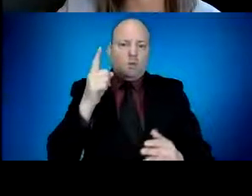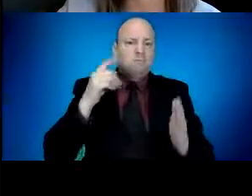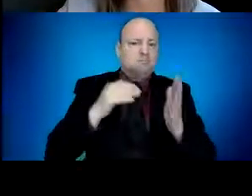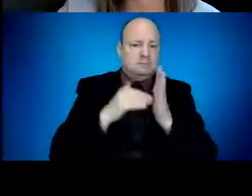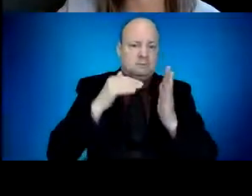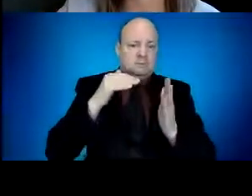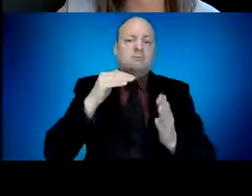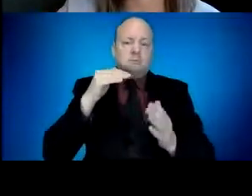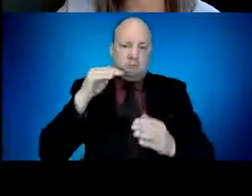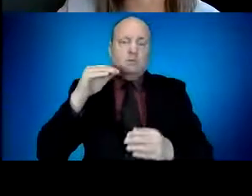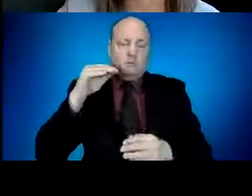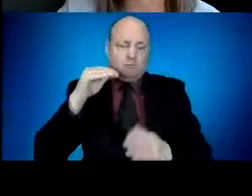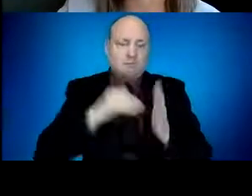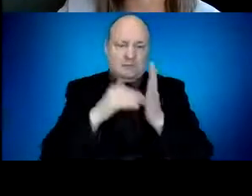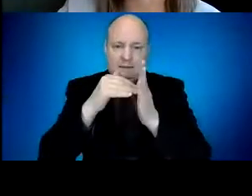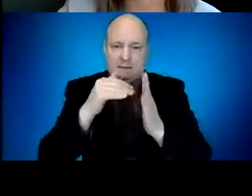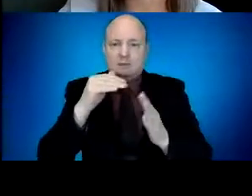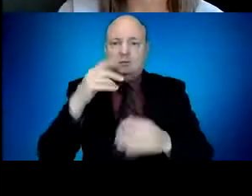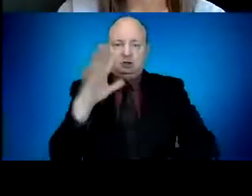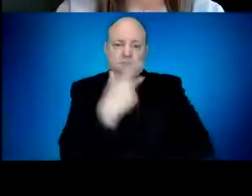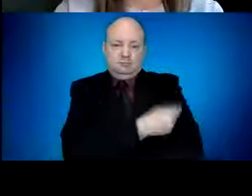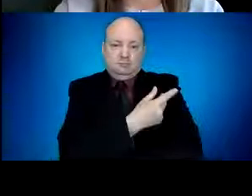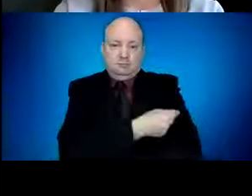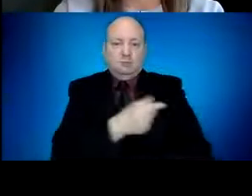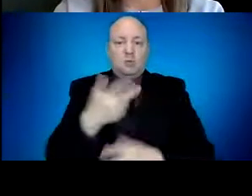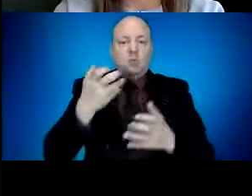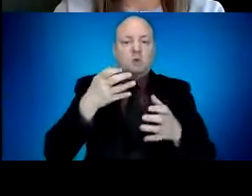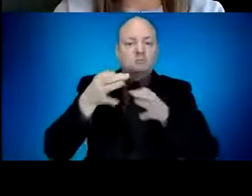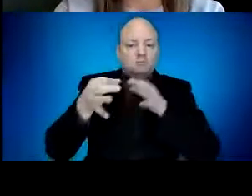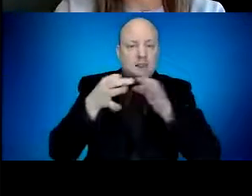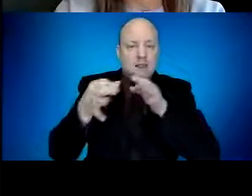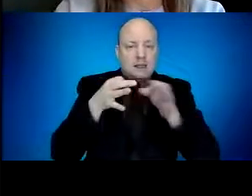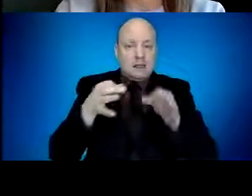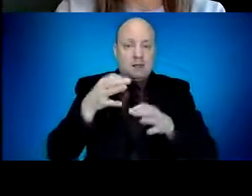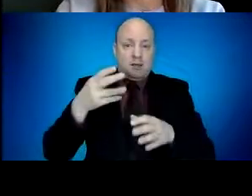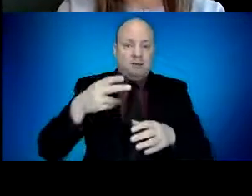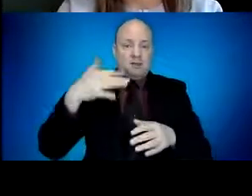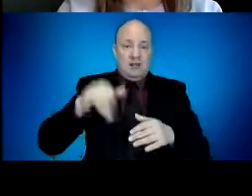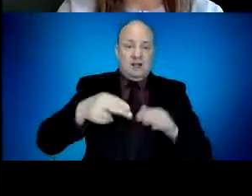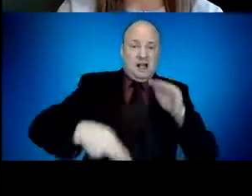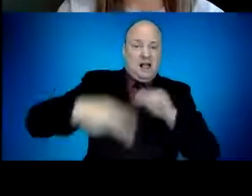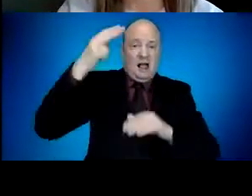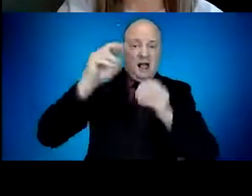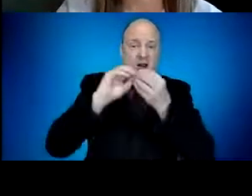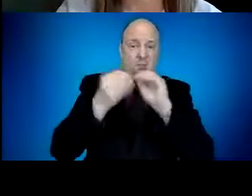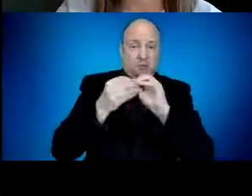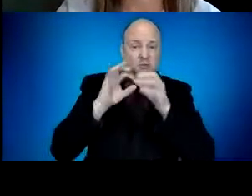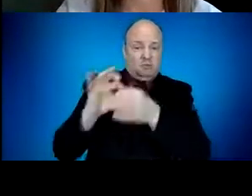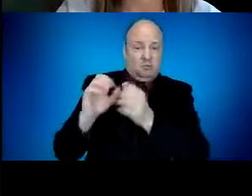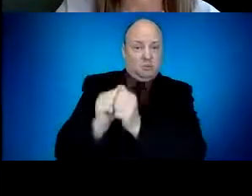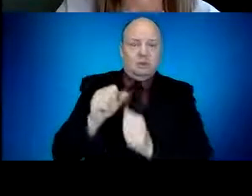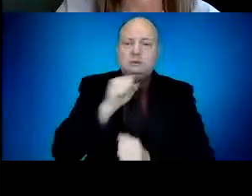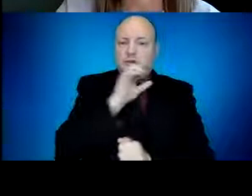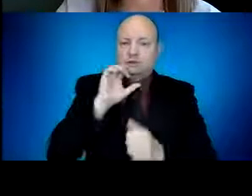first, Oregon's recent high rate of vaccinating seniors has put us closer to most other states in the percentage of seniors who've been immunized,